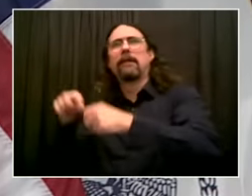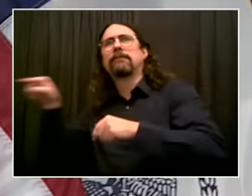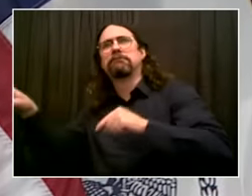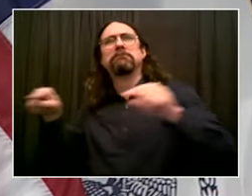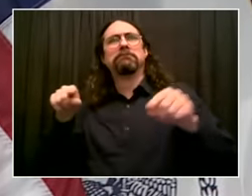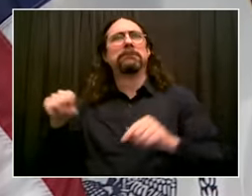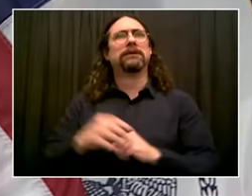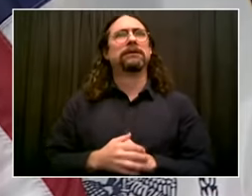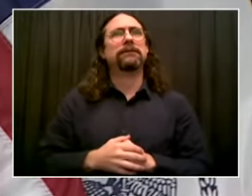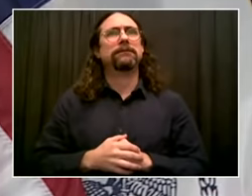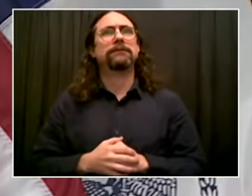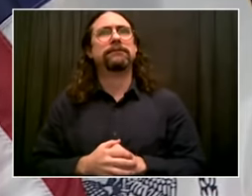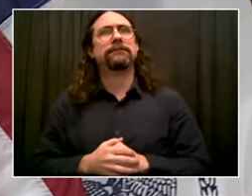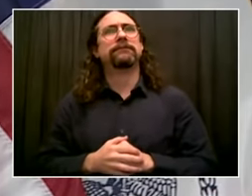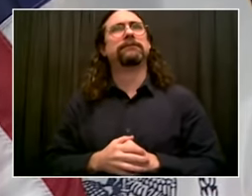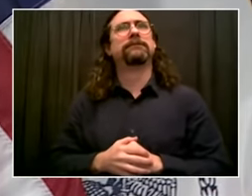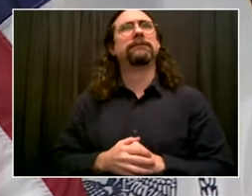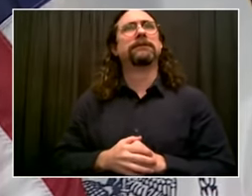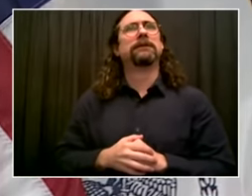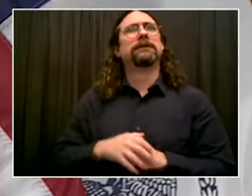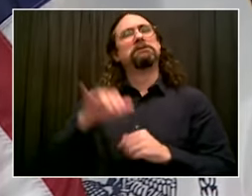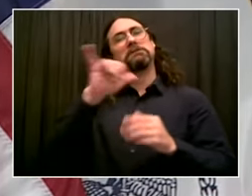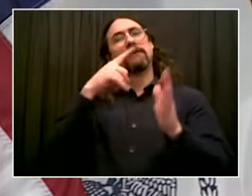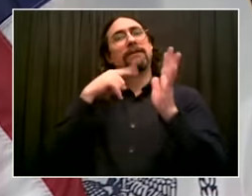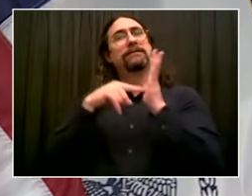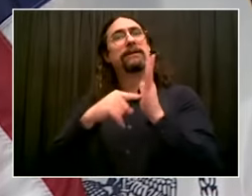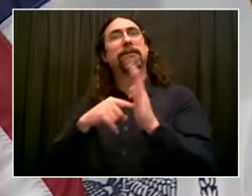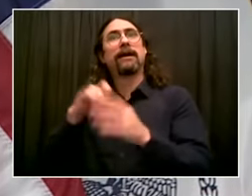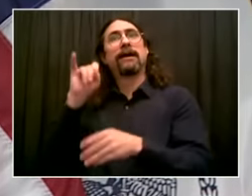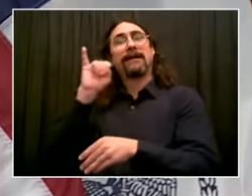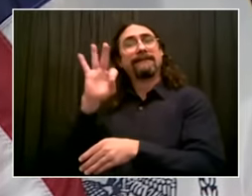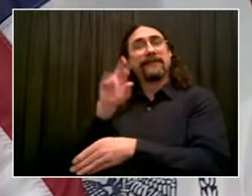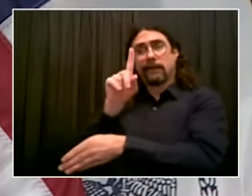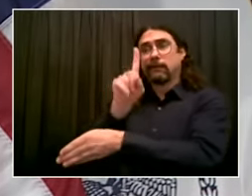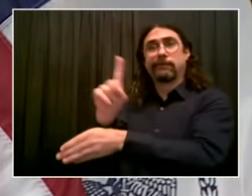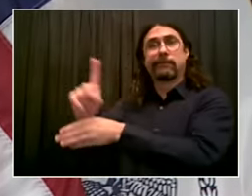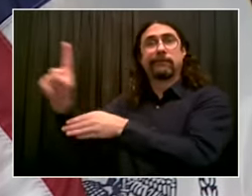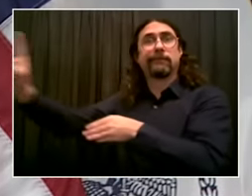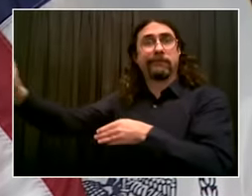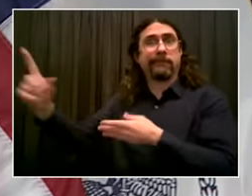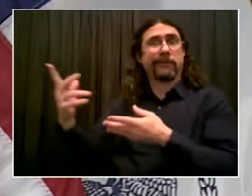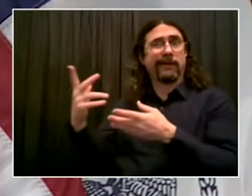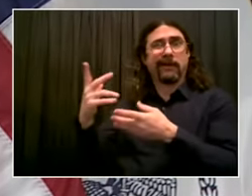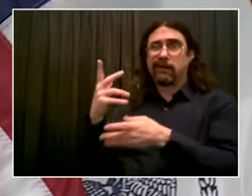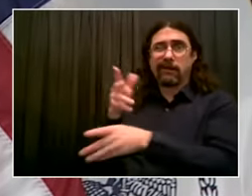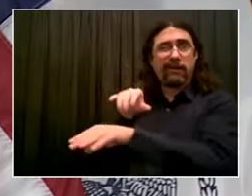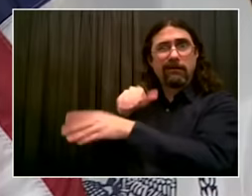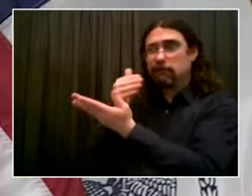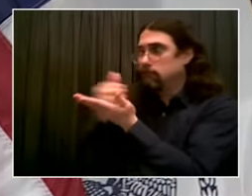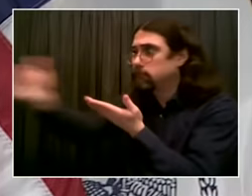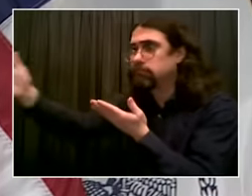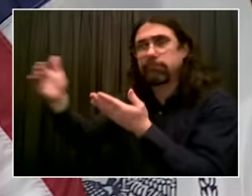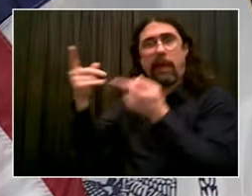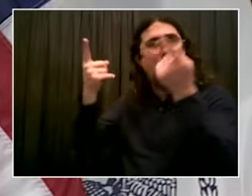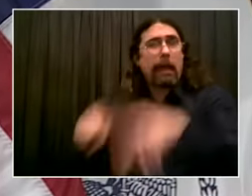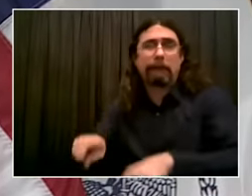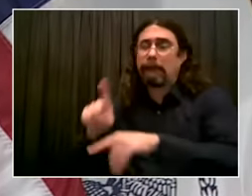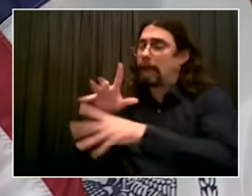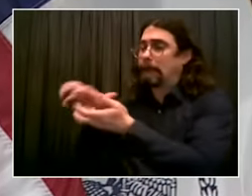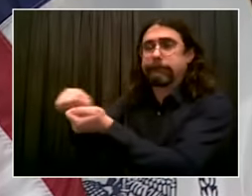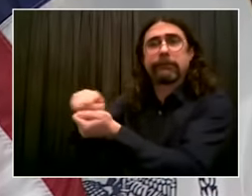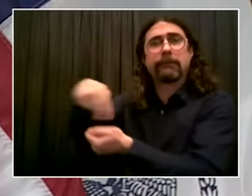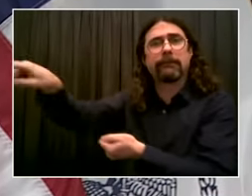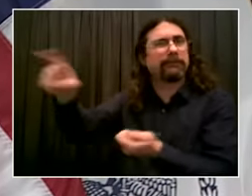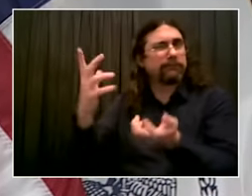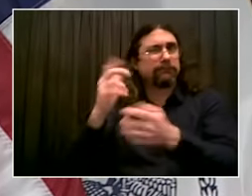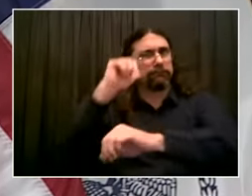avoids doing that to the maximum extent possible. If there's lack of PD enforcement in certain precinct, we